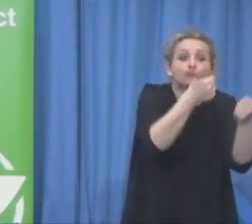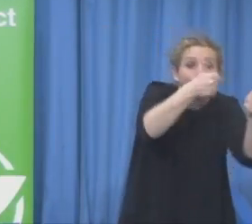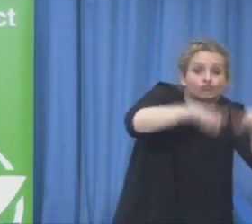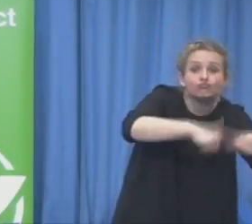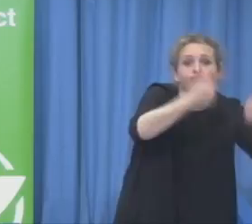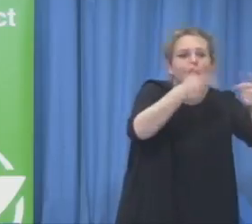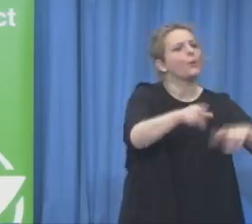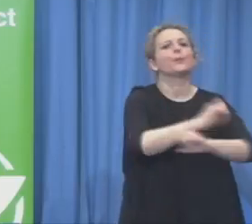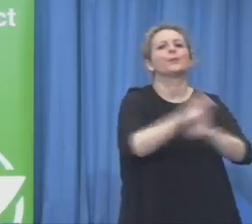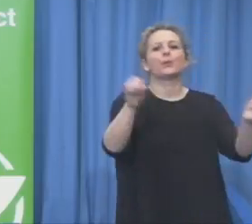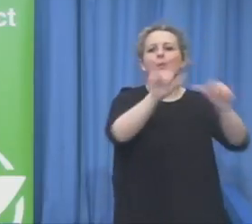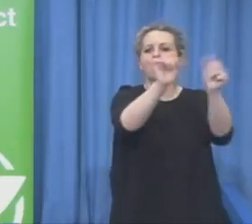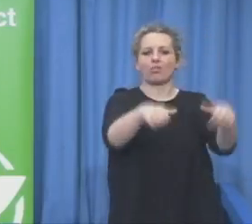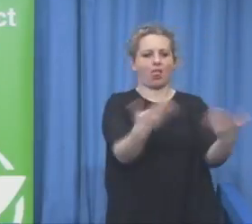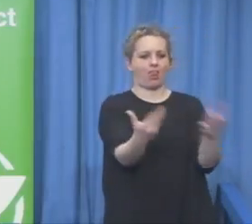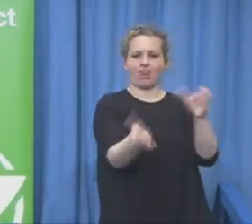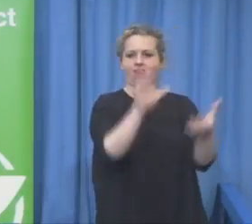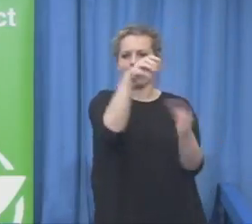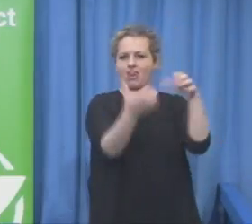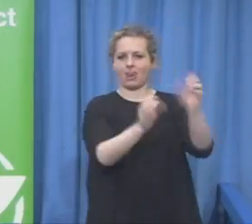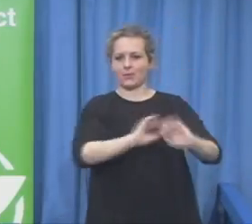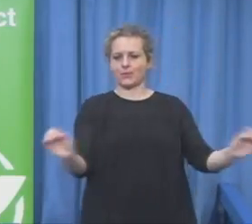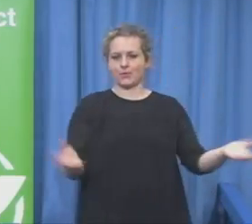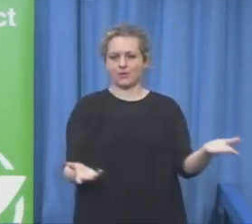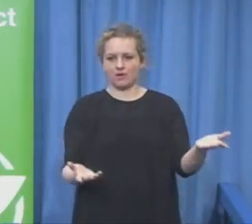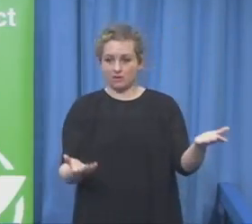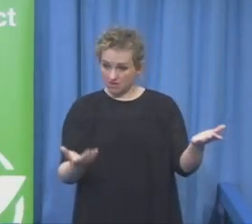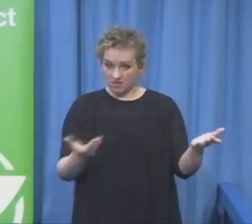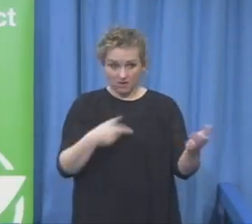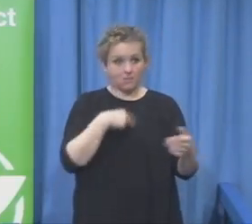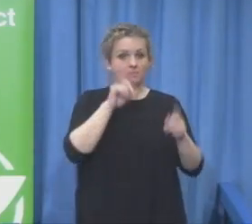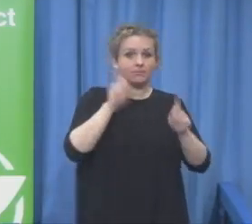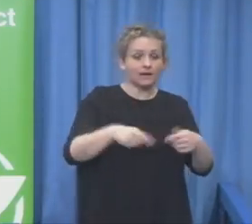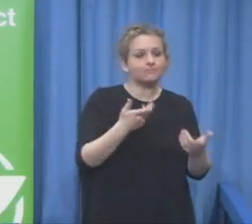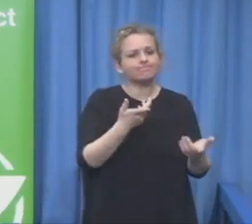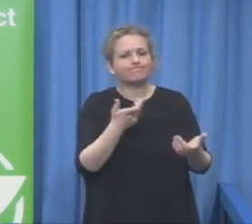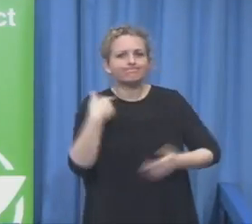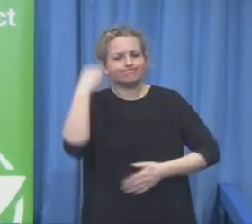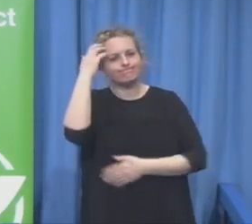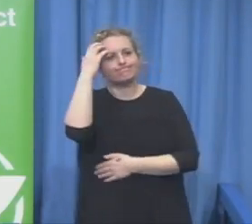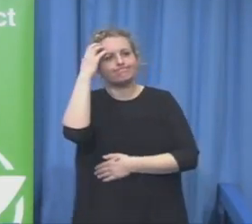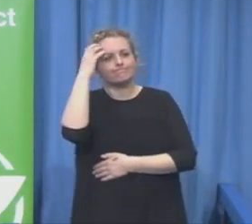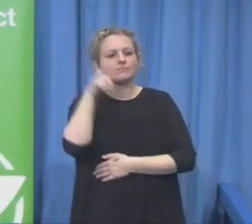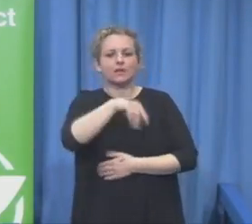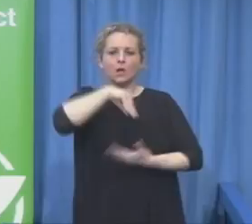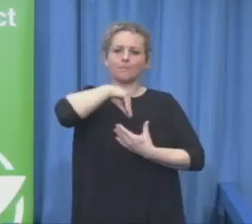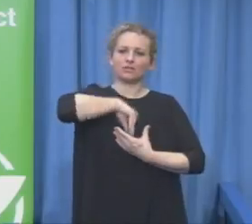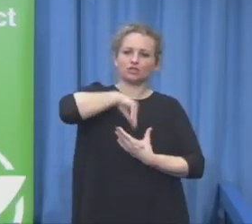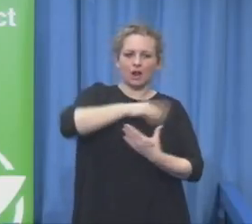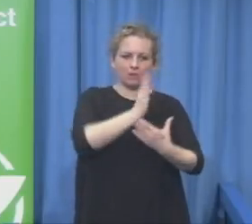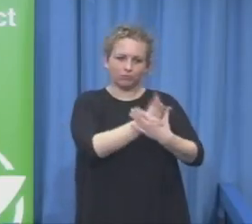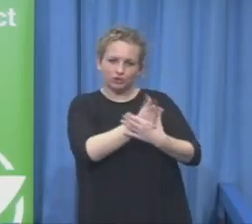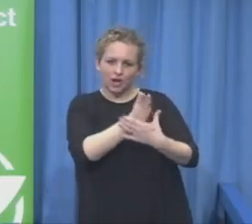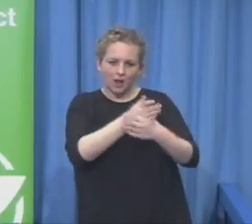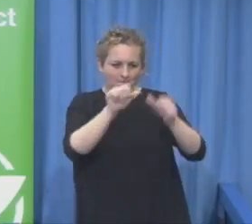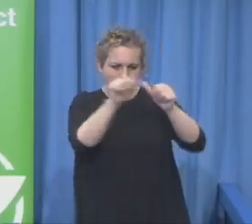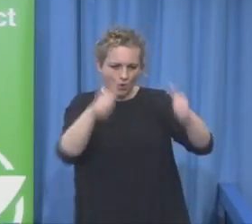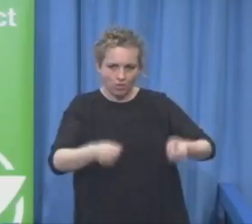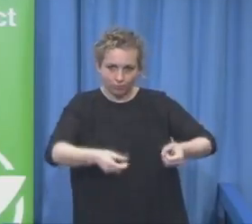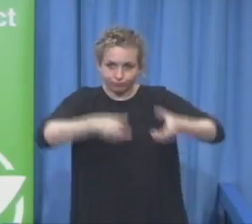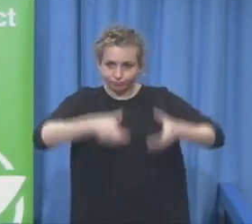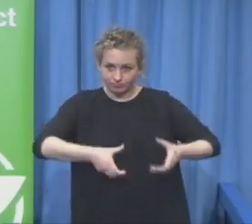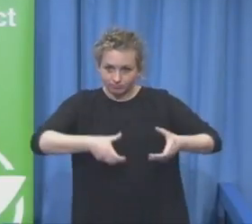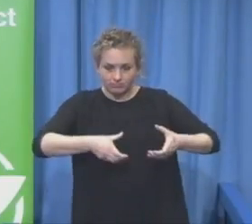job satisfaction experience in different environments of people with intellectual disabilities in